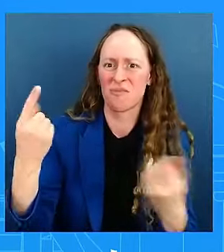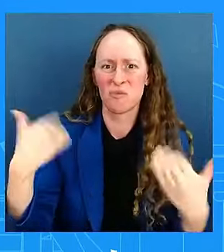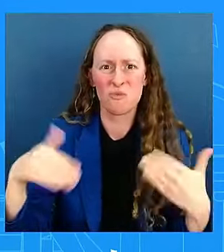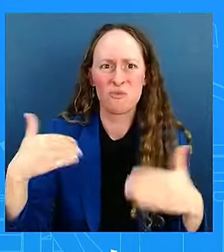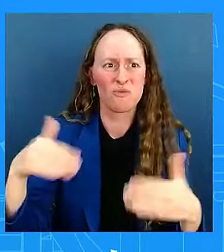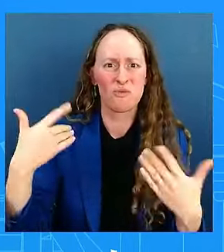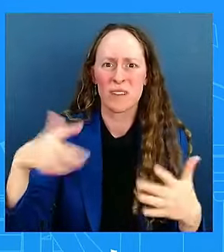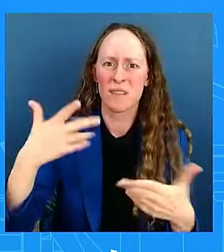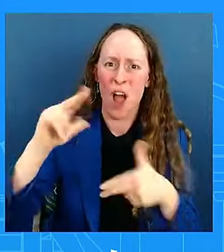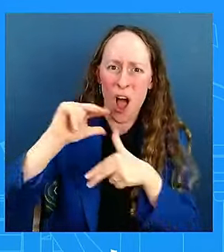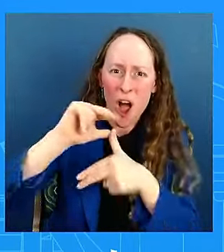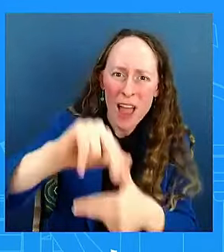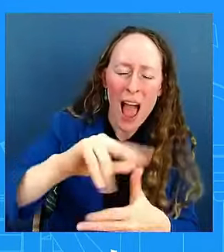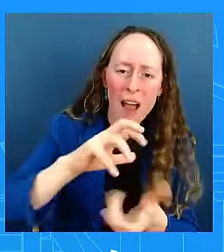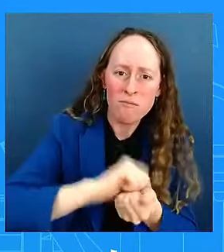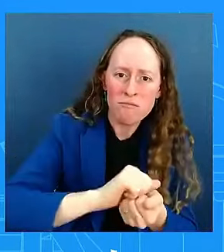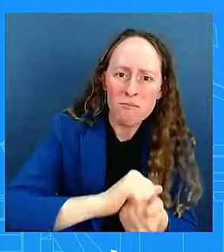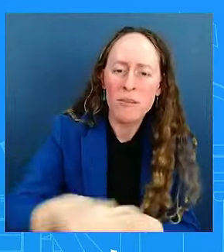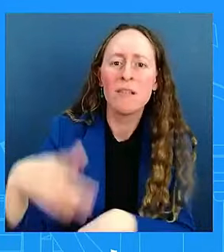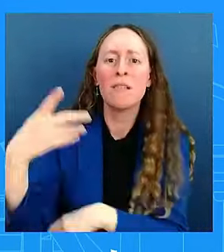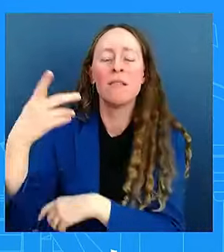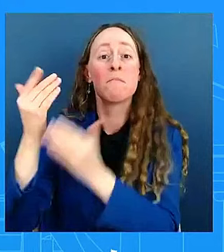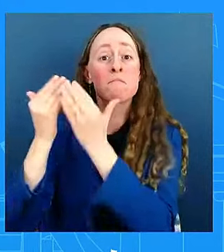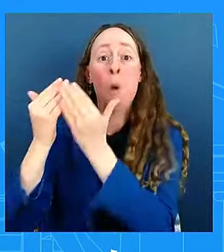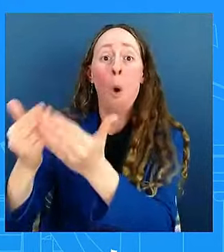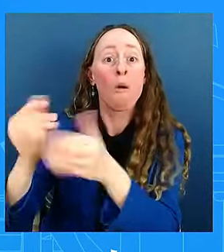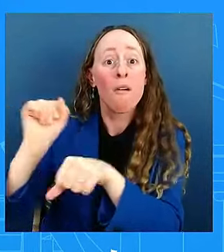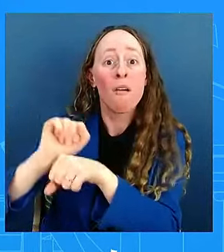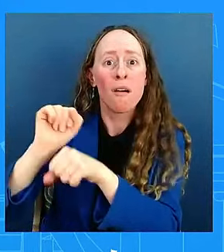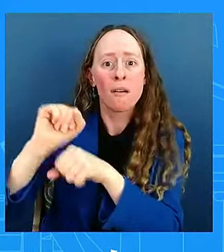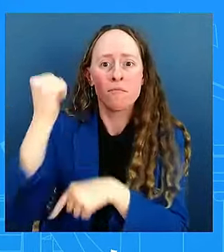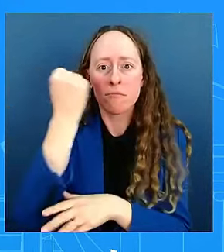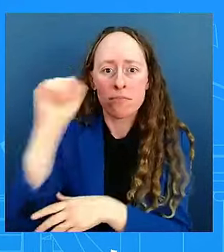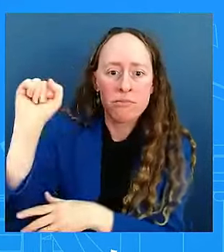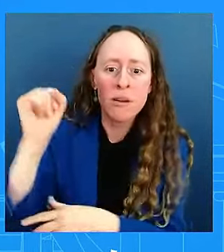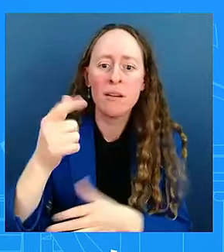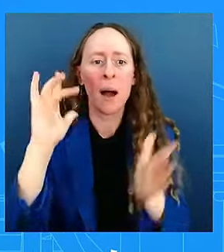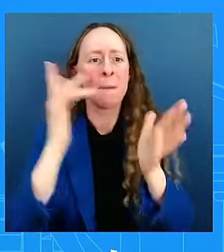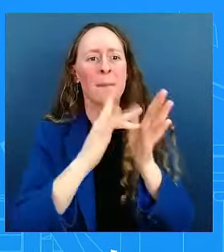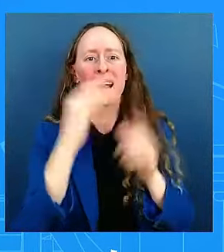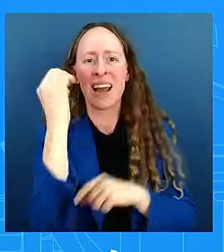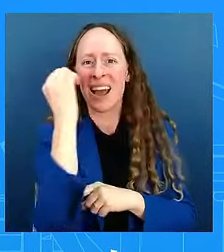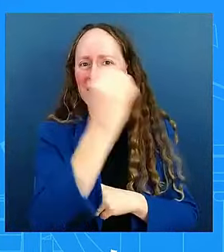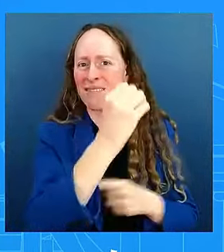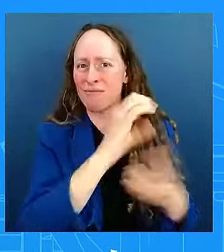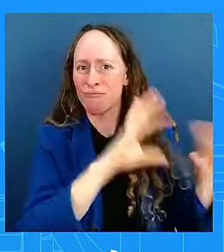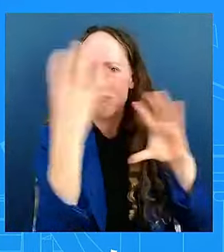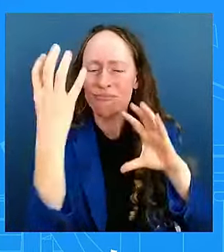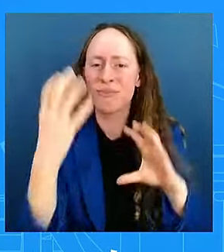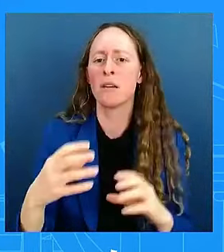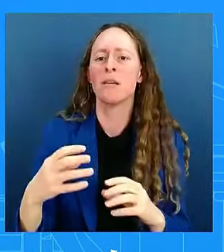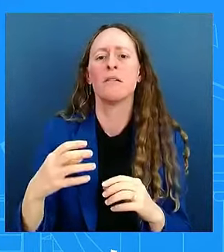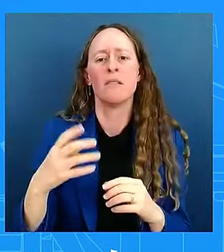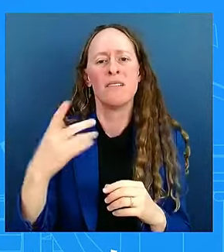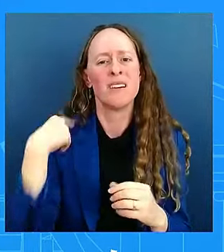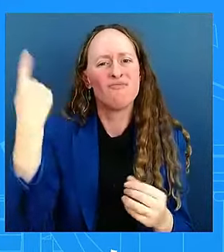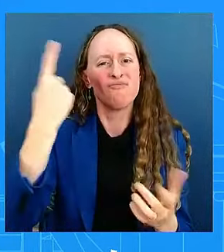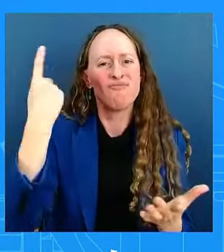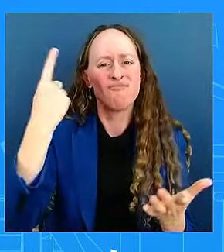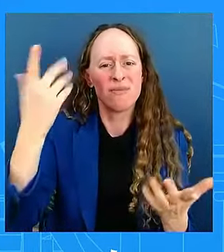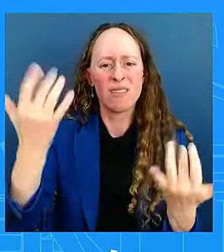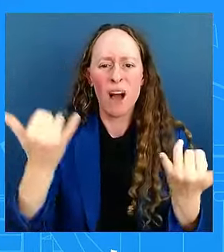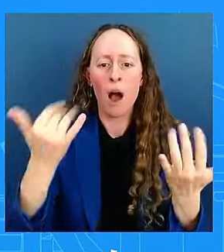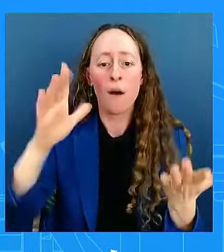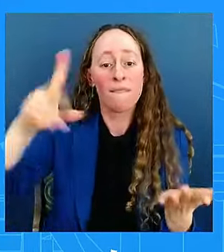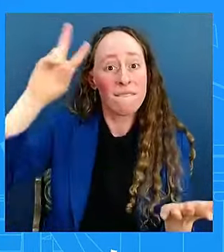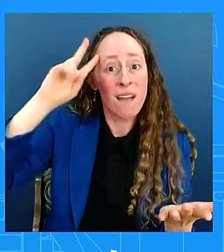with the situation in the Middle East. Can you talk about how your vice president, who is running for the presidency, has worked on these crises and what role she has played over